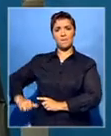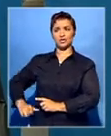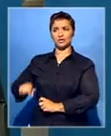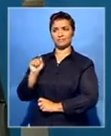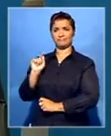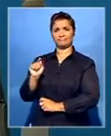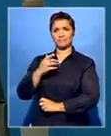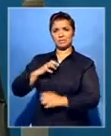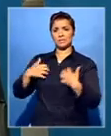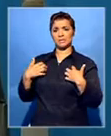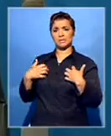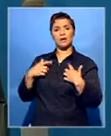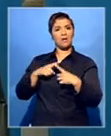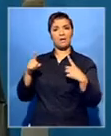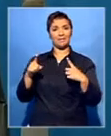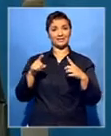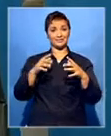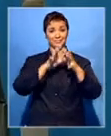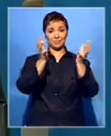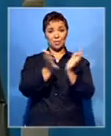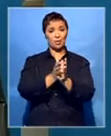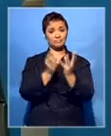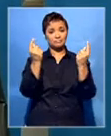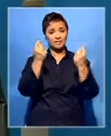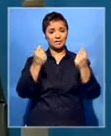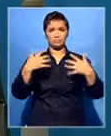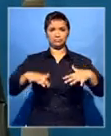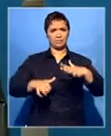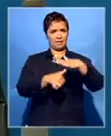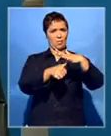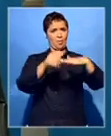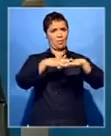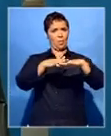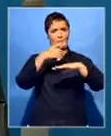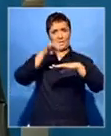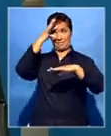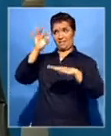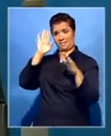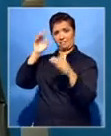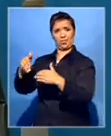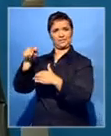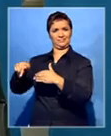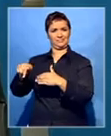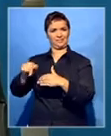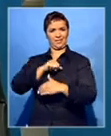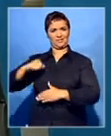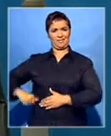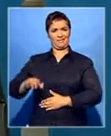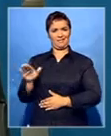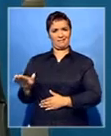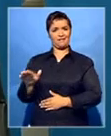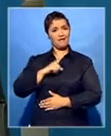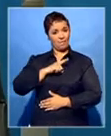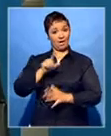that a prestigious international event is held in South Africa which was intended to celebrate the late